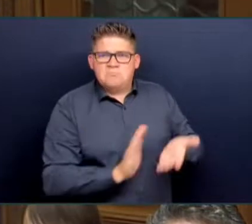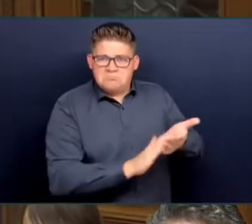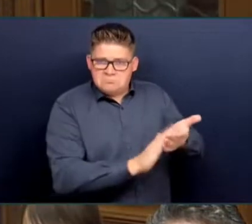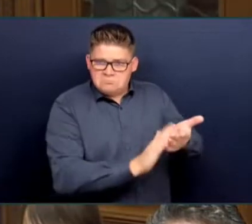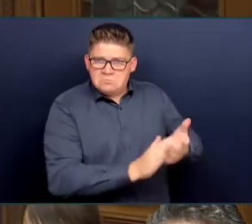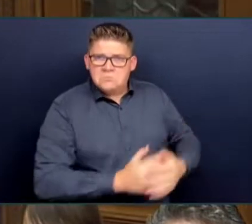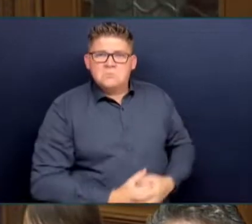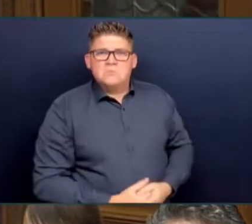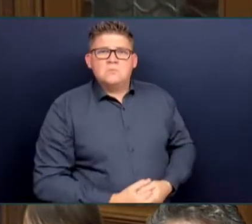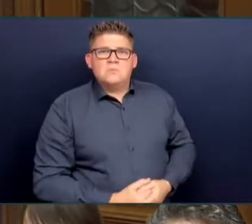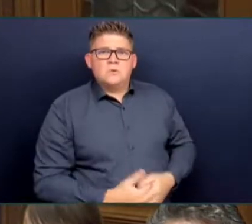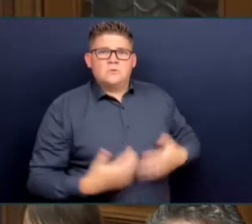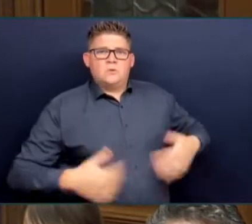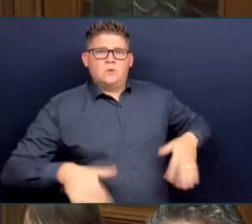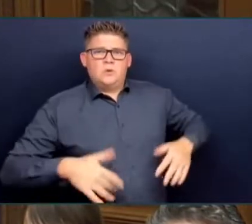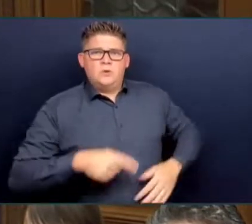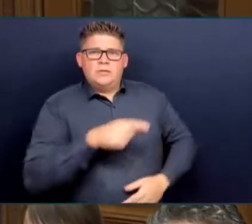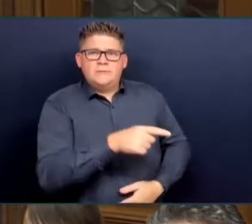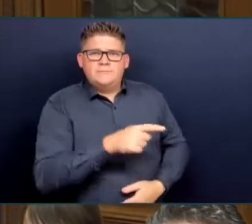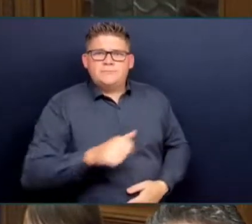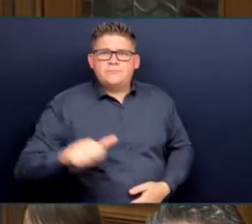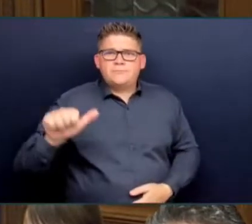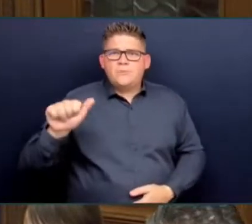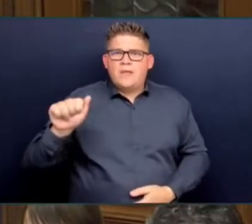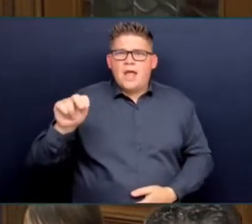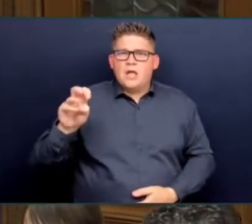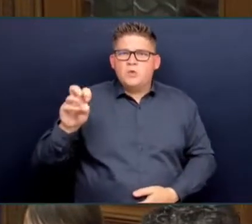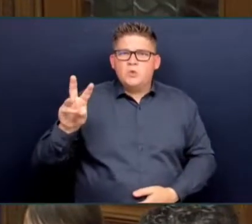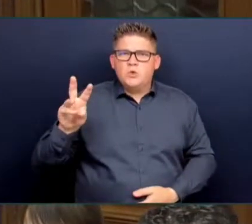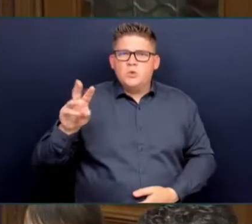Weaver on Twitter, May 23, 2022. you.